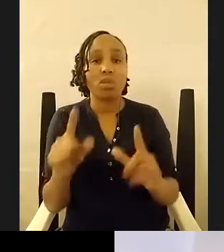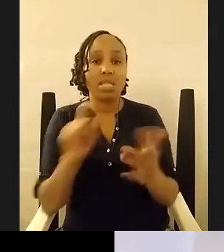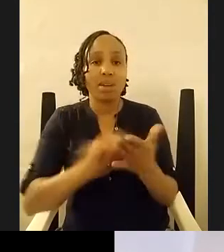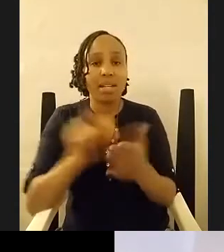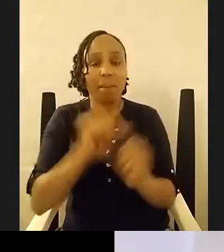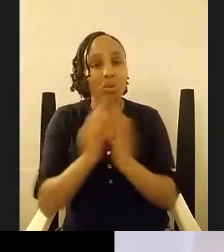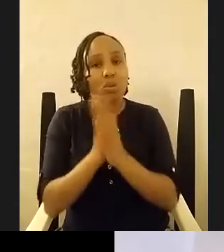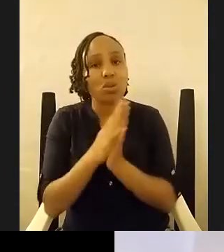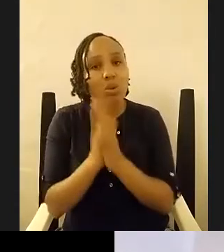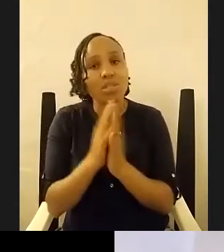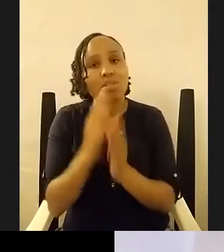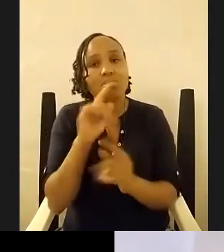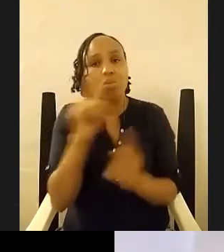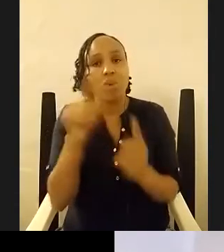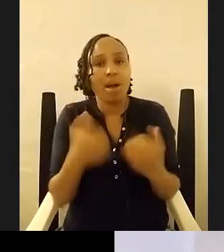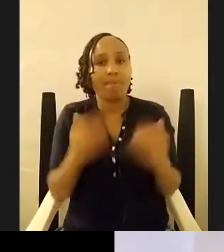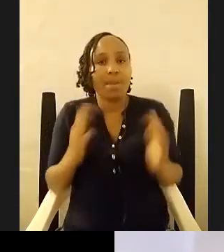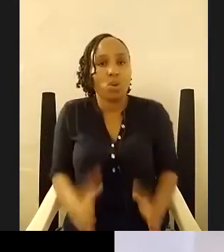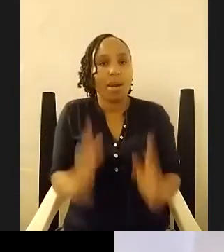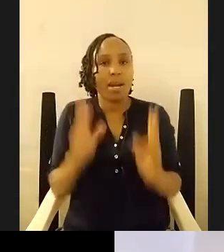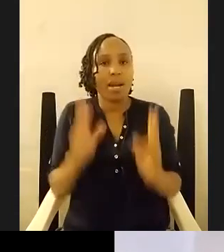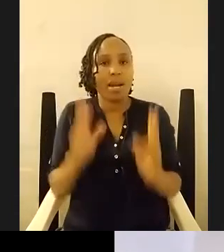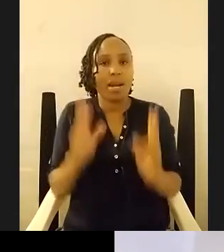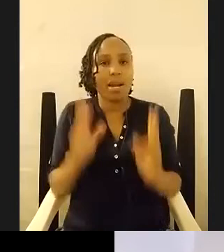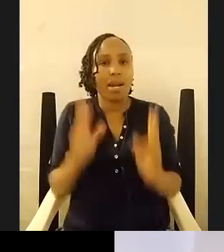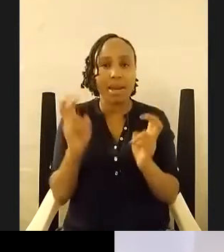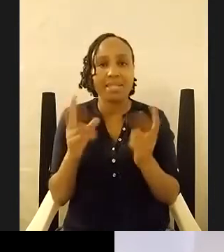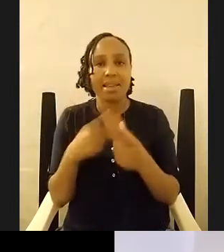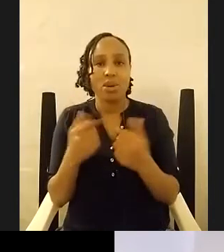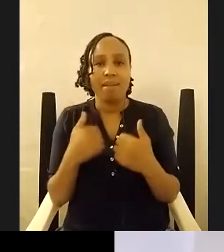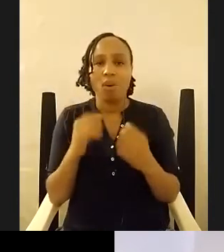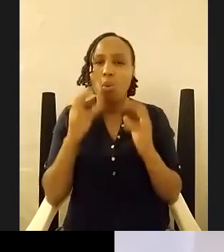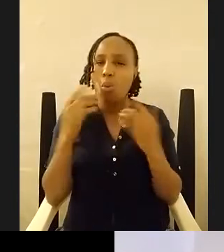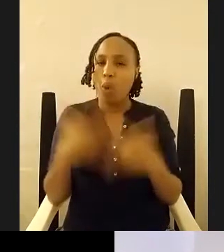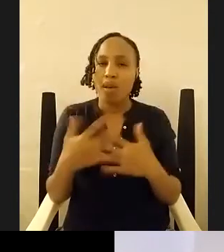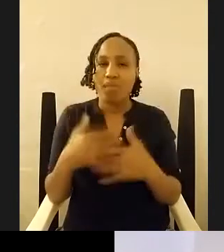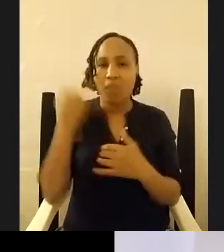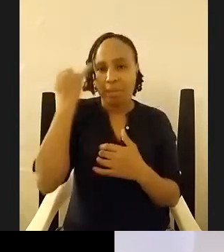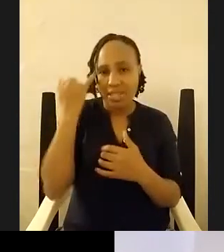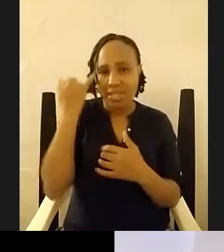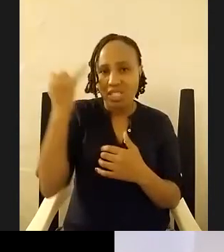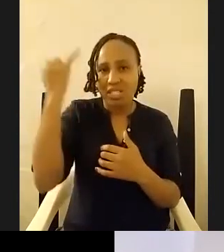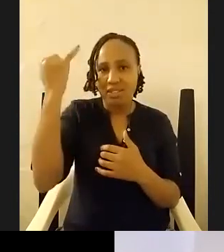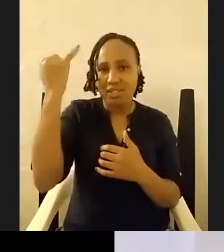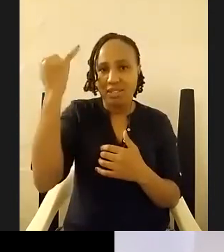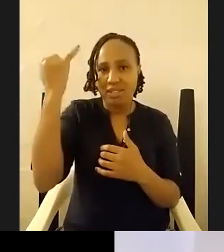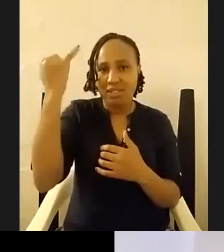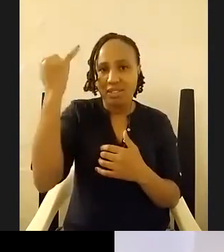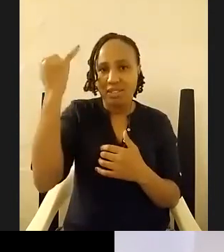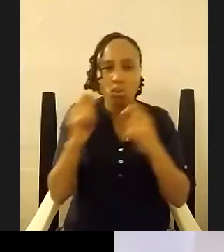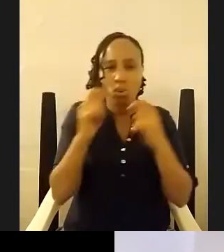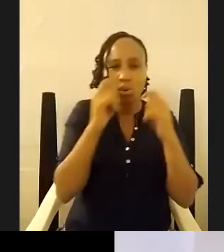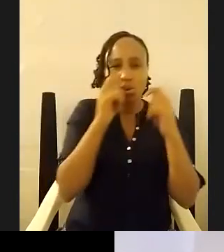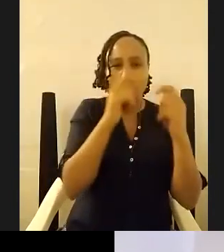element and that wonderful imaginative aspect where you transport yourself out of your immediate vicinity about who you are and